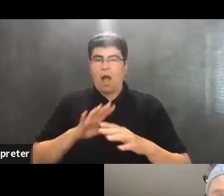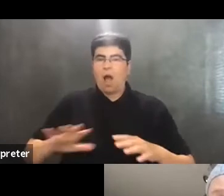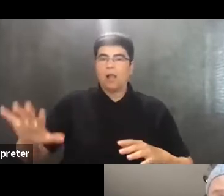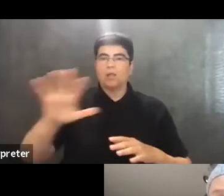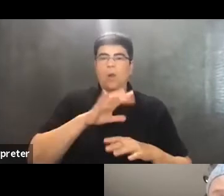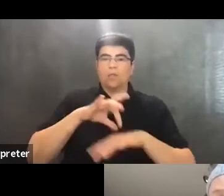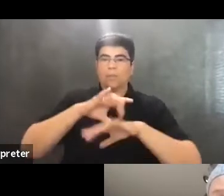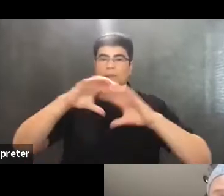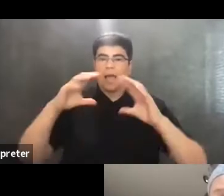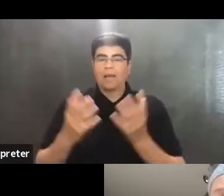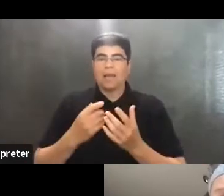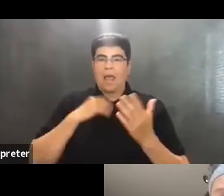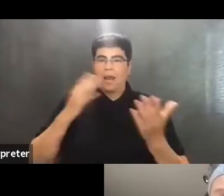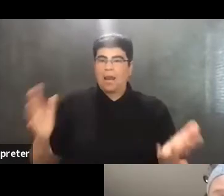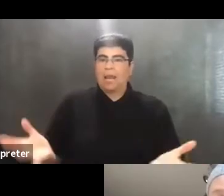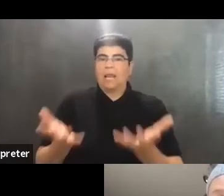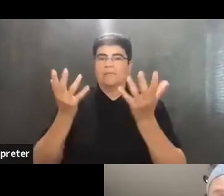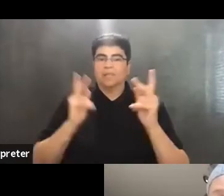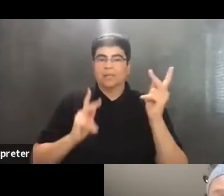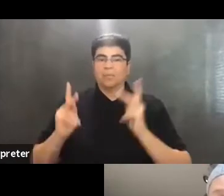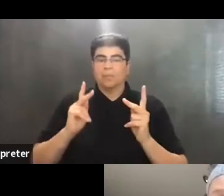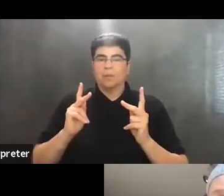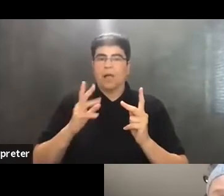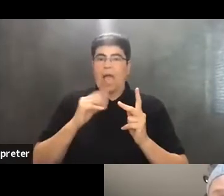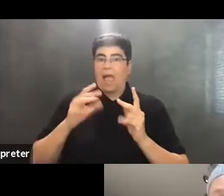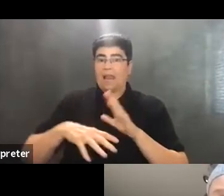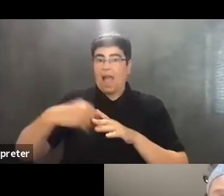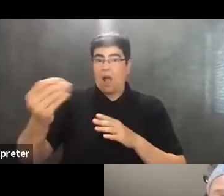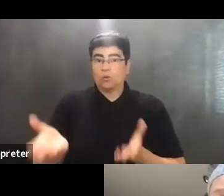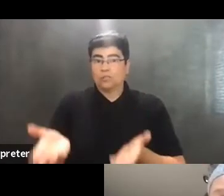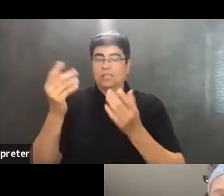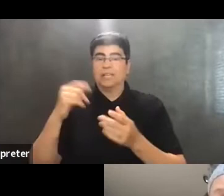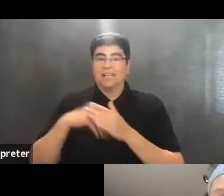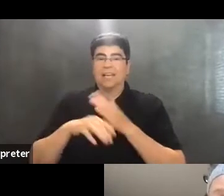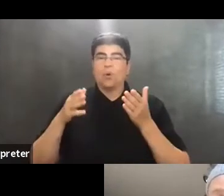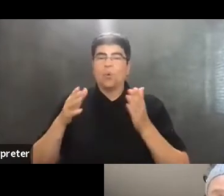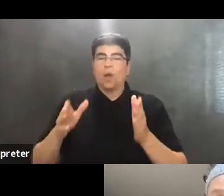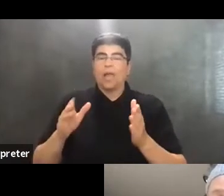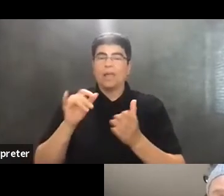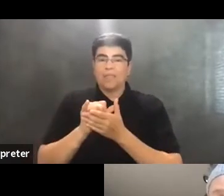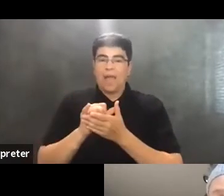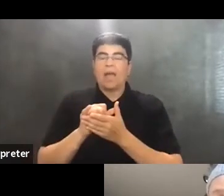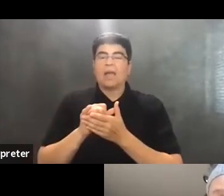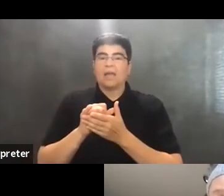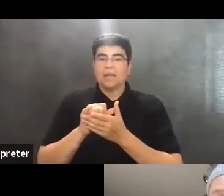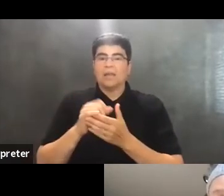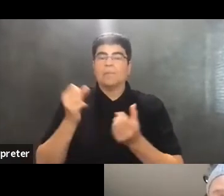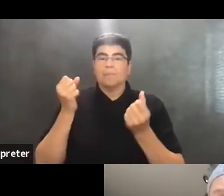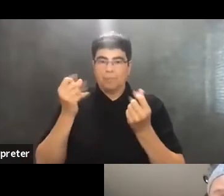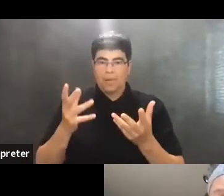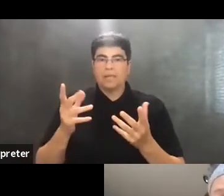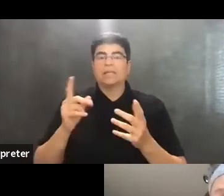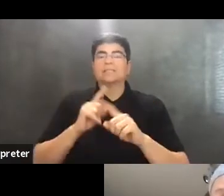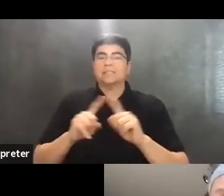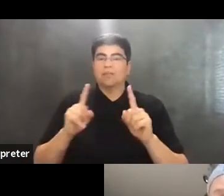and lifting people up and out in such a way that many different kinds